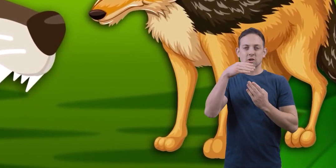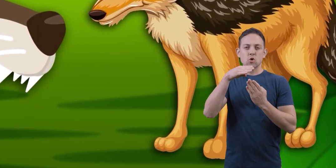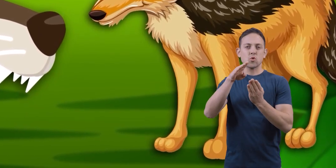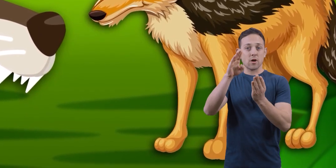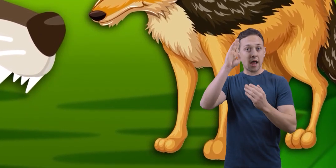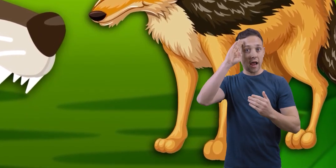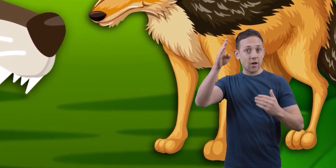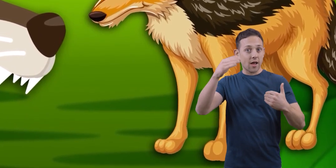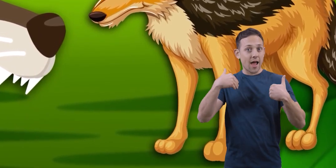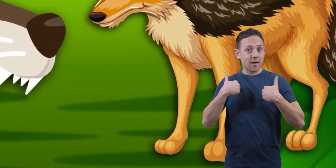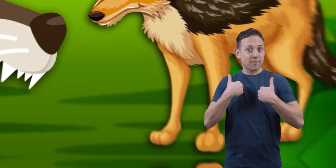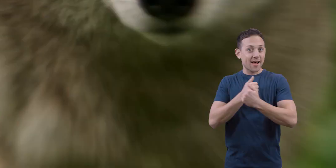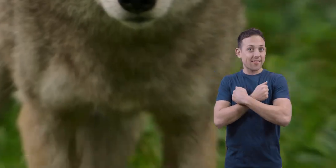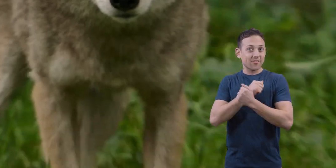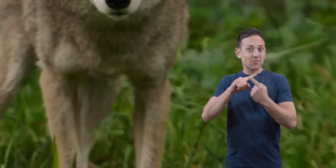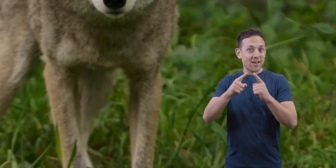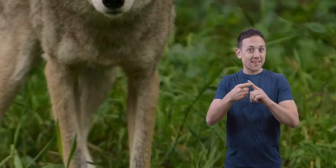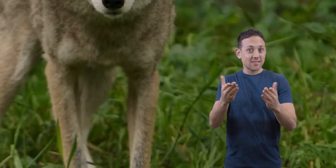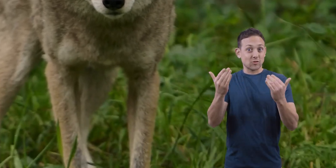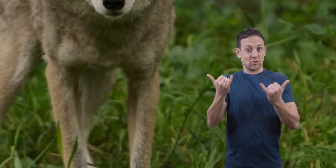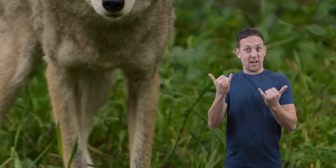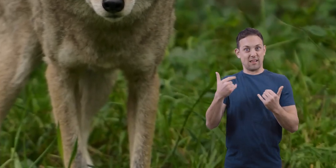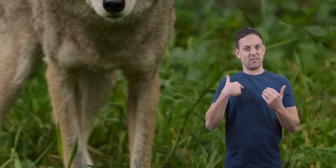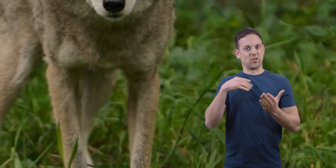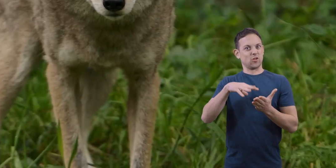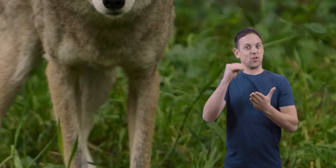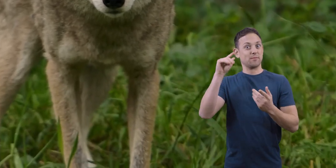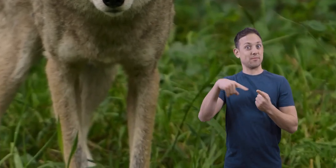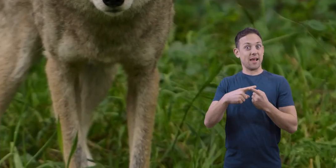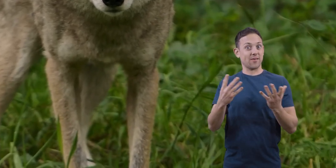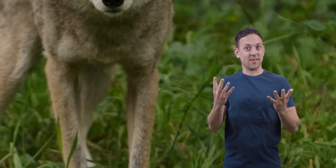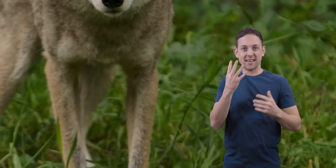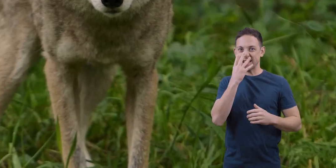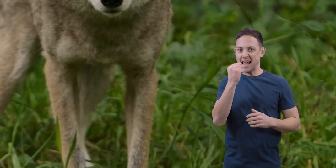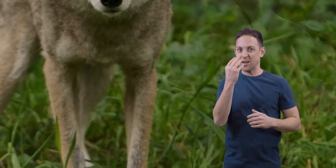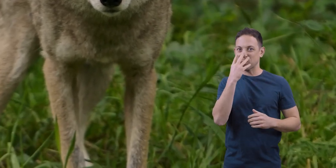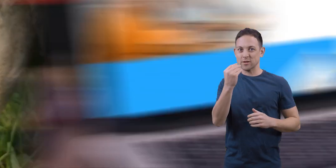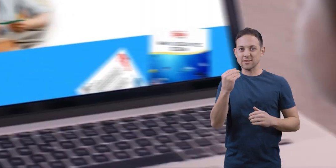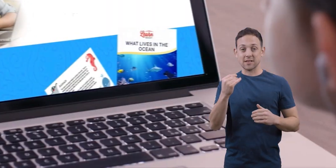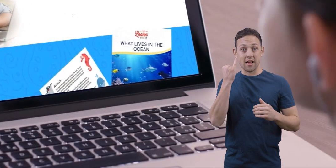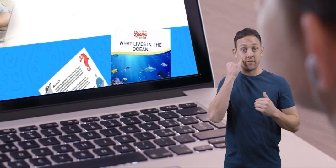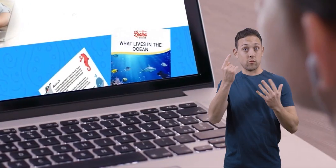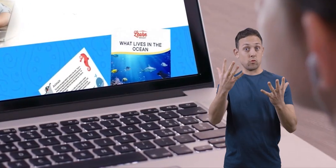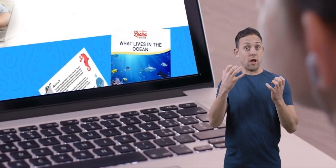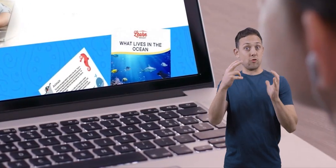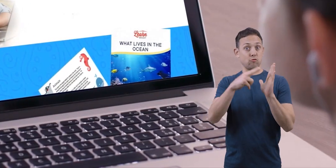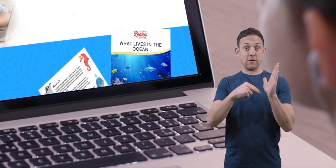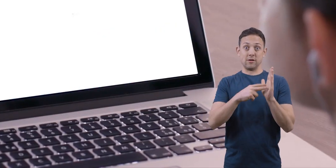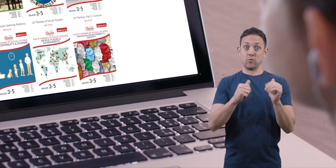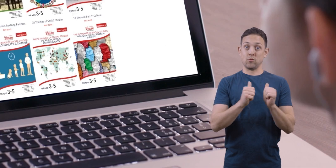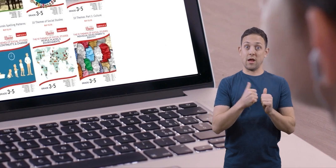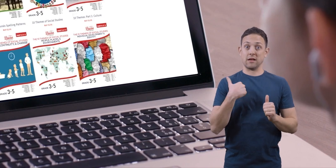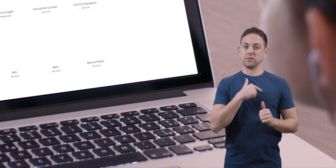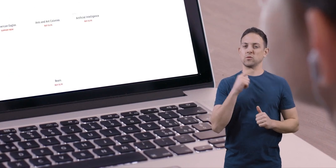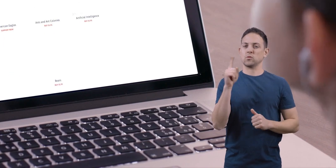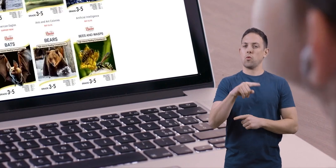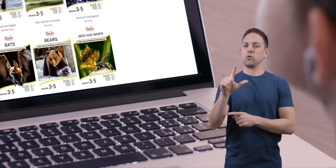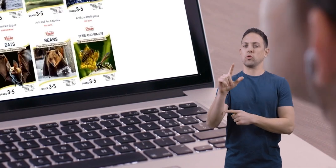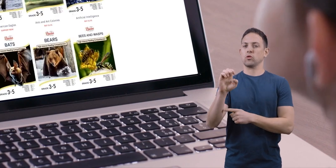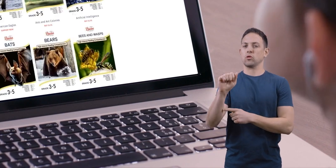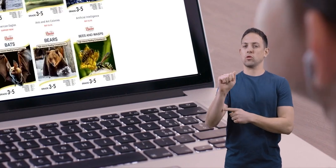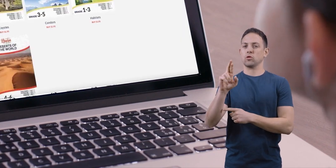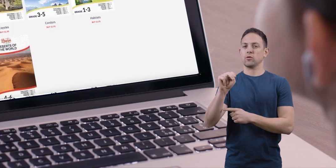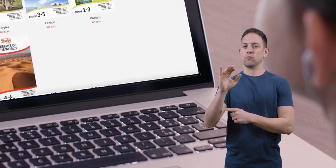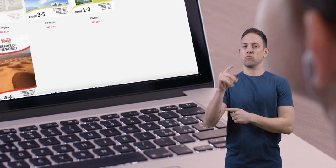Hi, animal-loving friends. Today, we are going to learn about coyotes. If you want to read along with us, go to